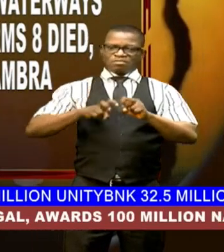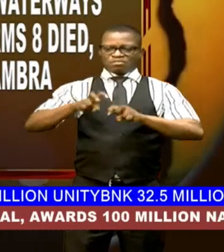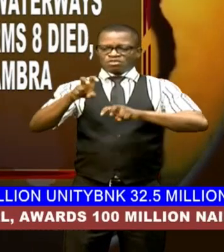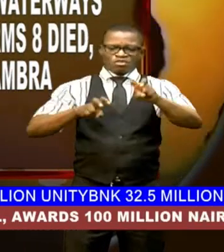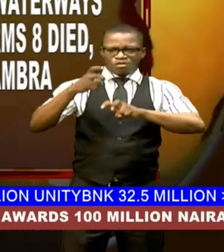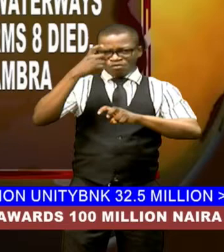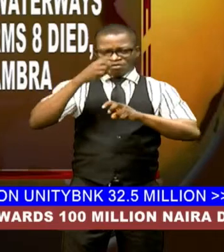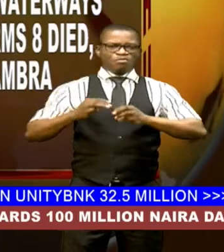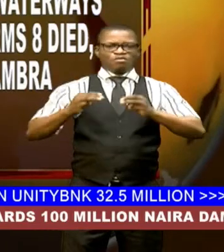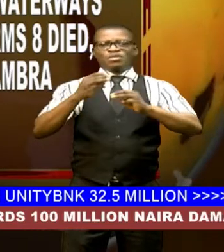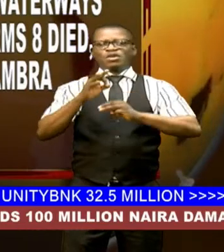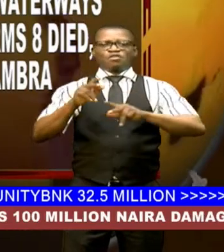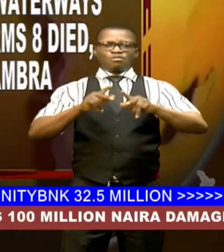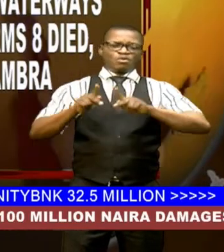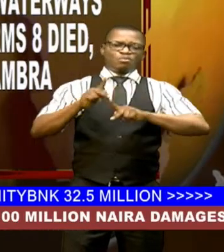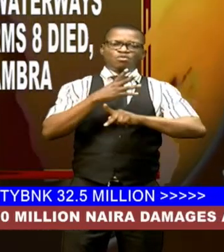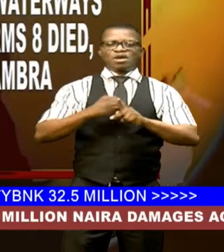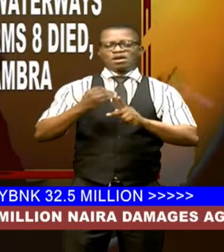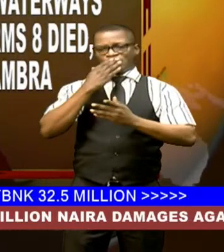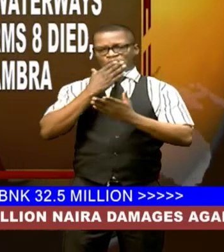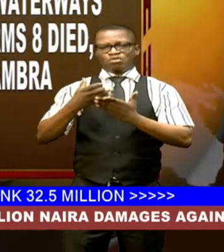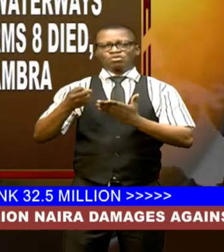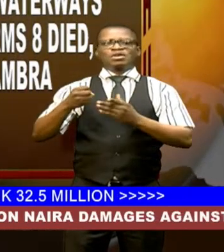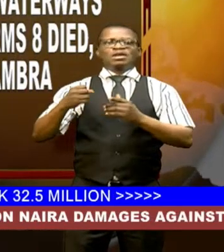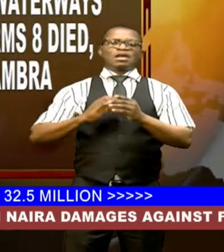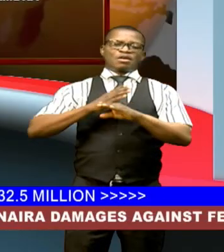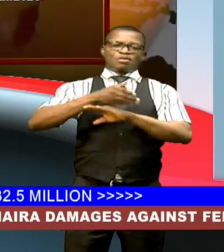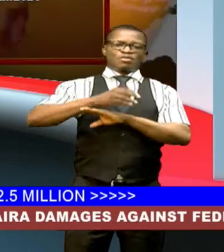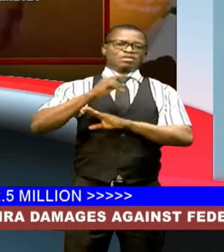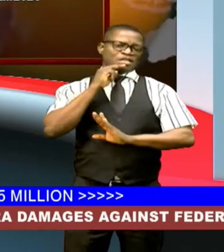of people and goods across the country